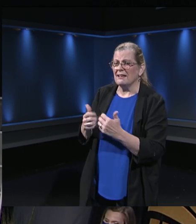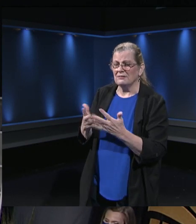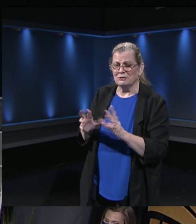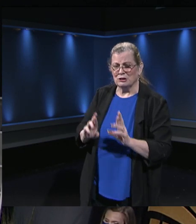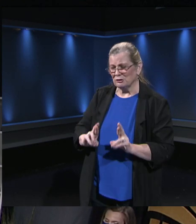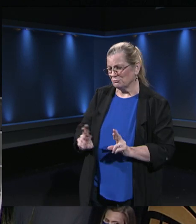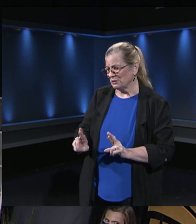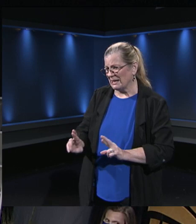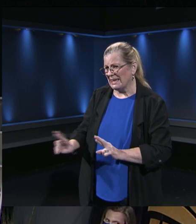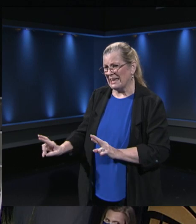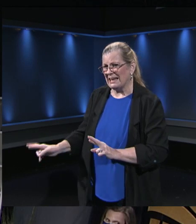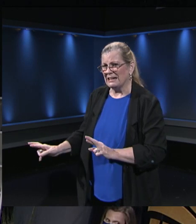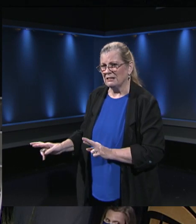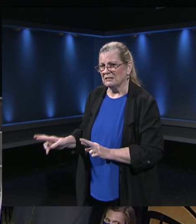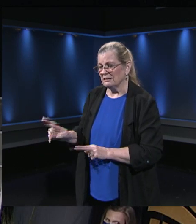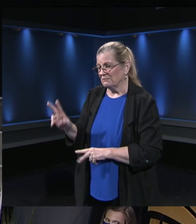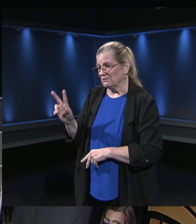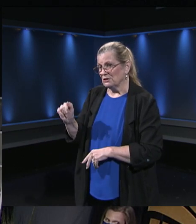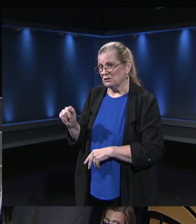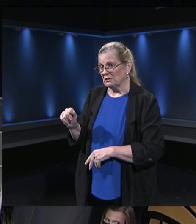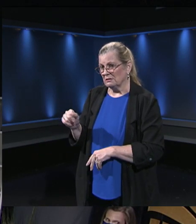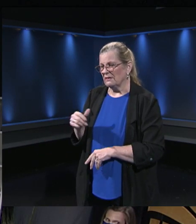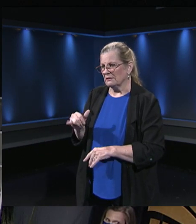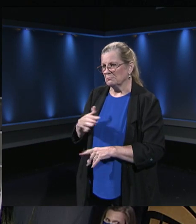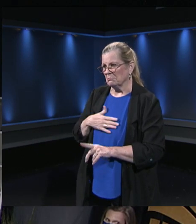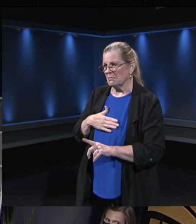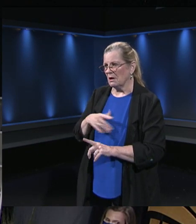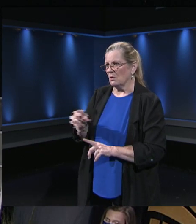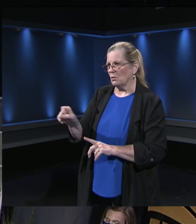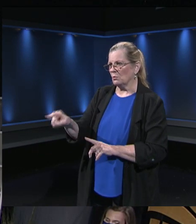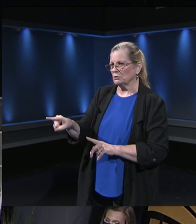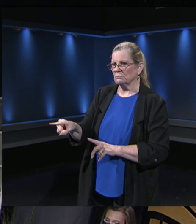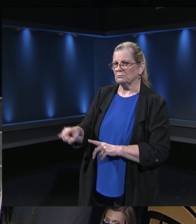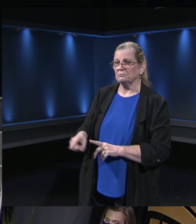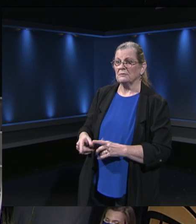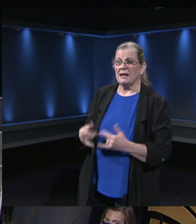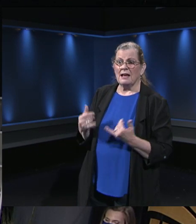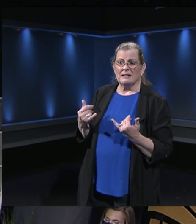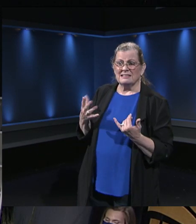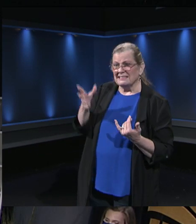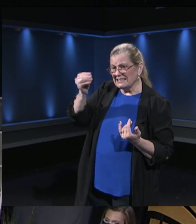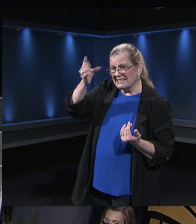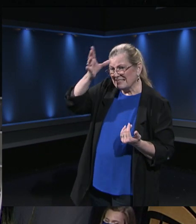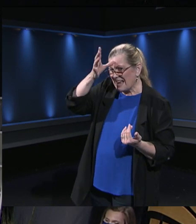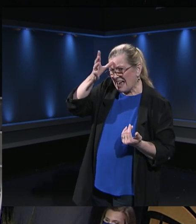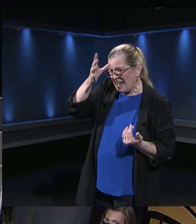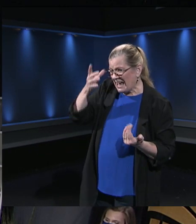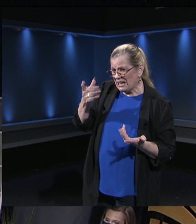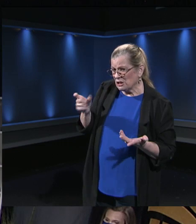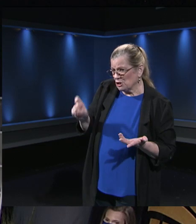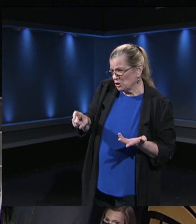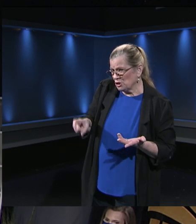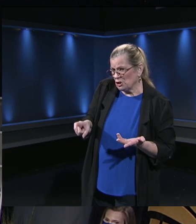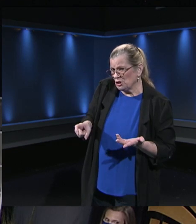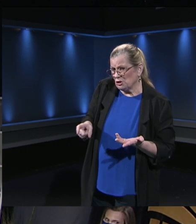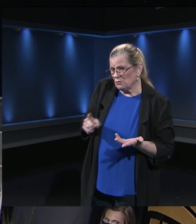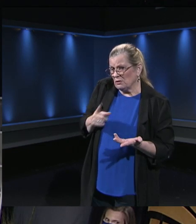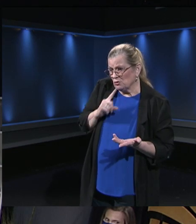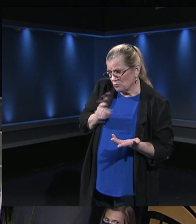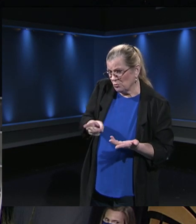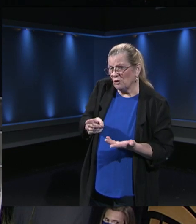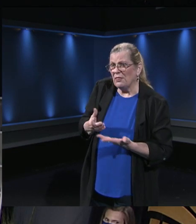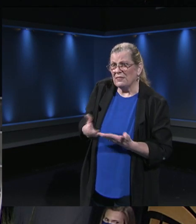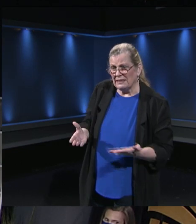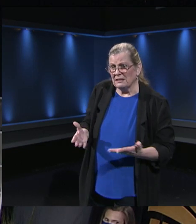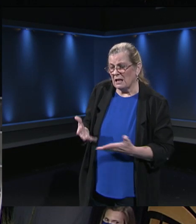Virginia. So again, that's my question. Sure. As a parent, what would I do? Should I go with the sure thing, or should I trust the